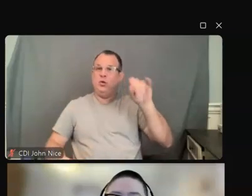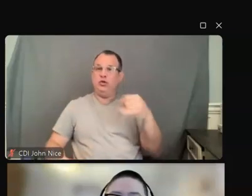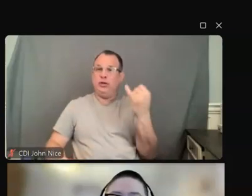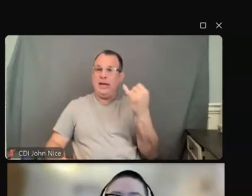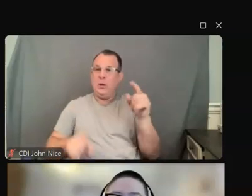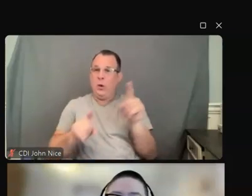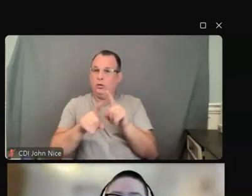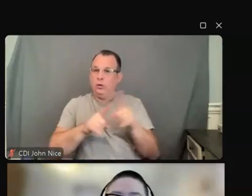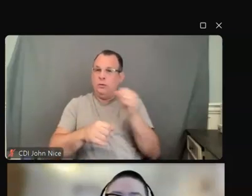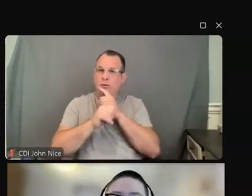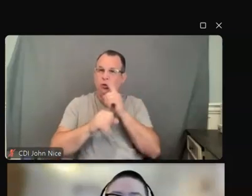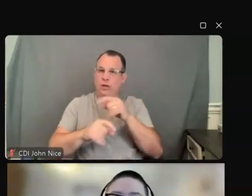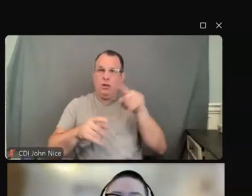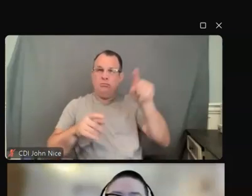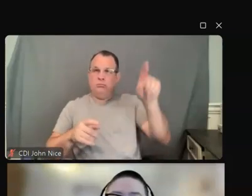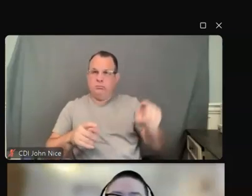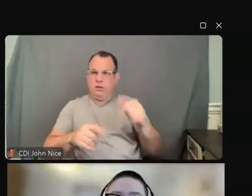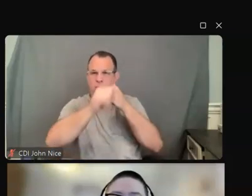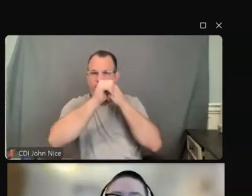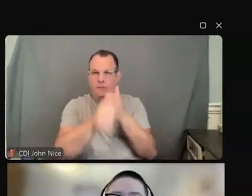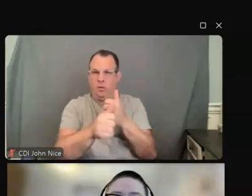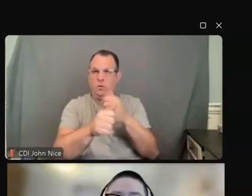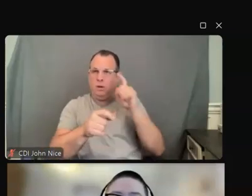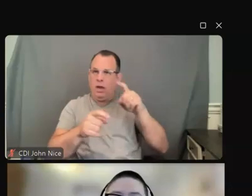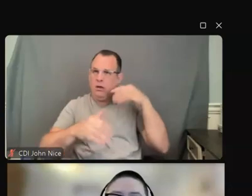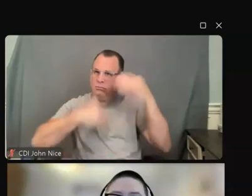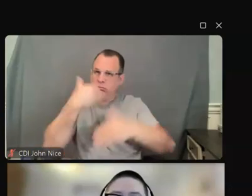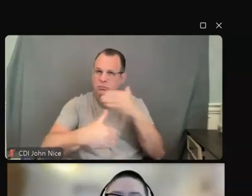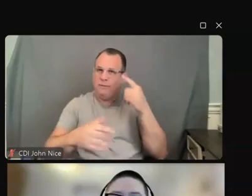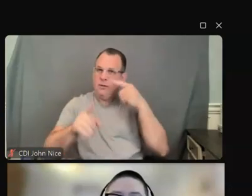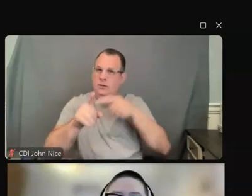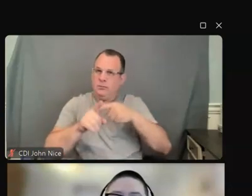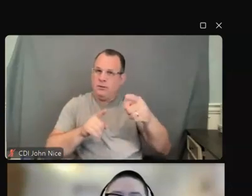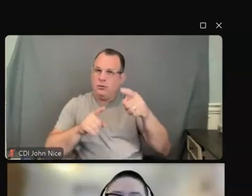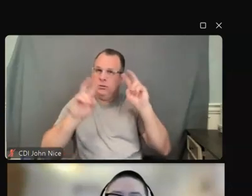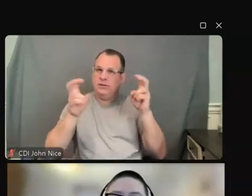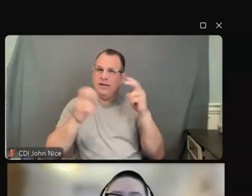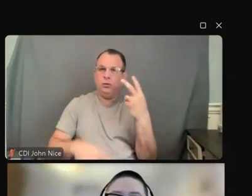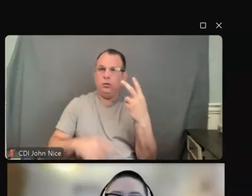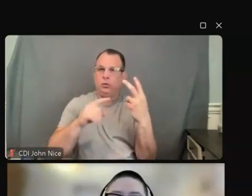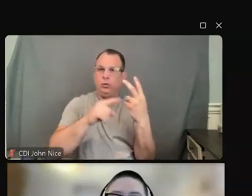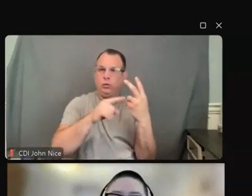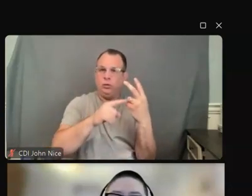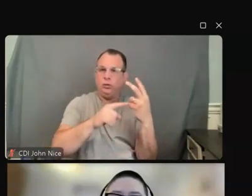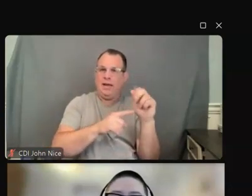especially Title II of the Americans with Disabilities Act, as well as Section 504.